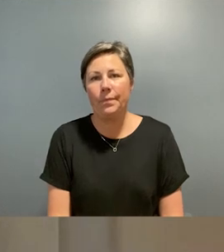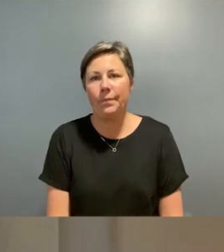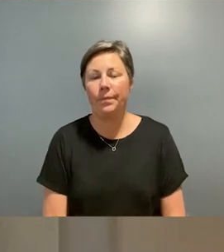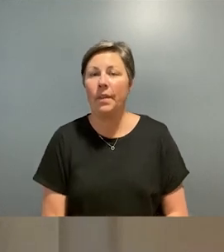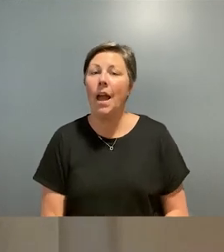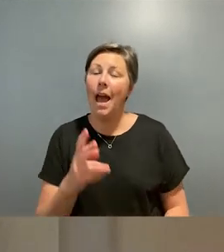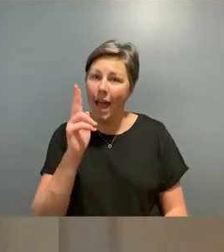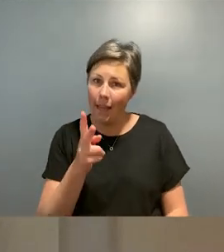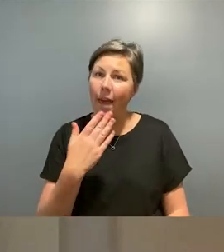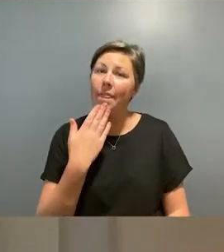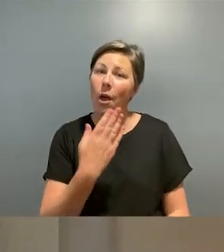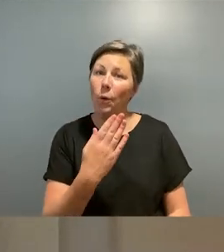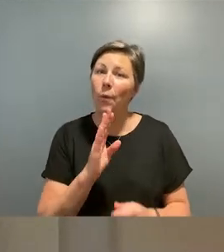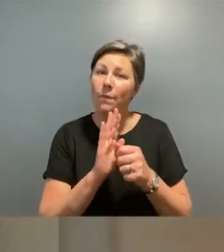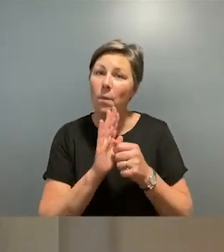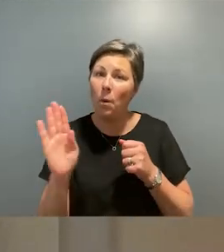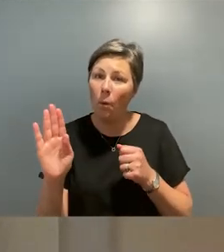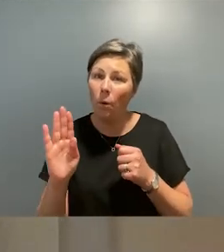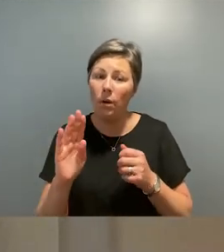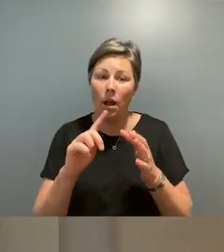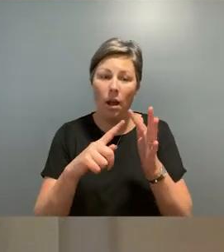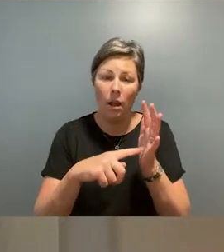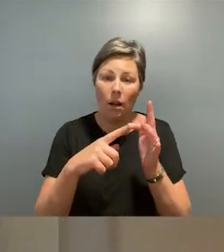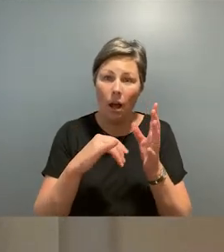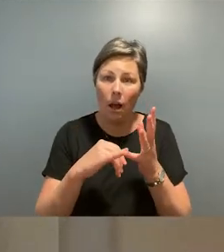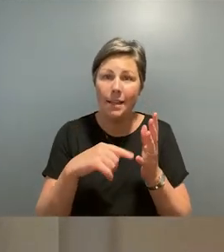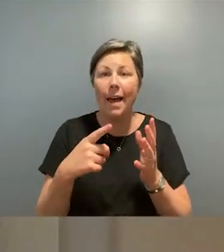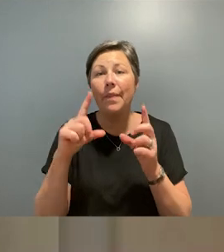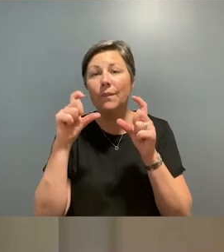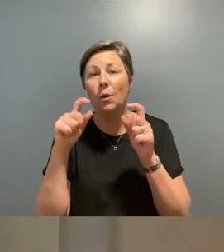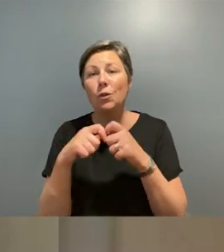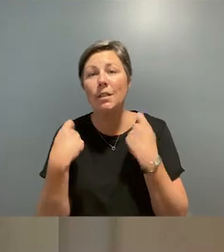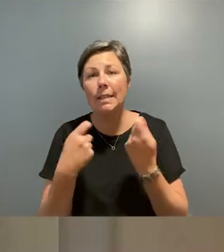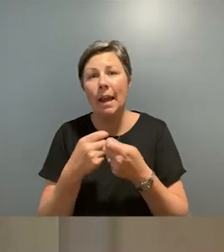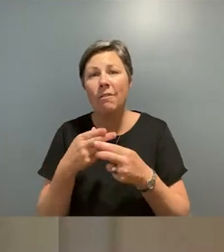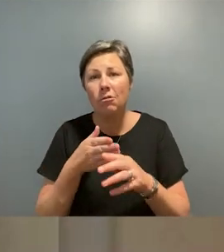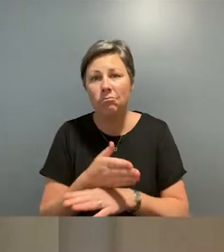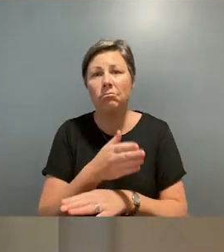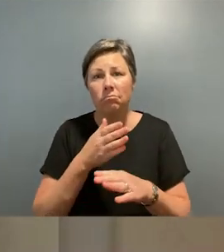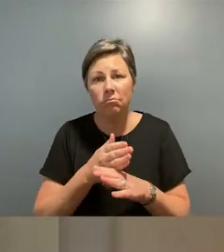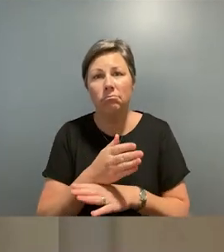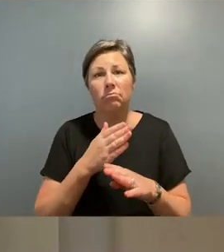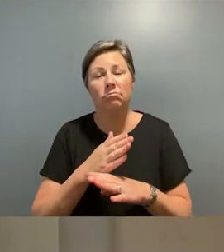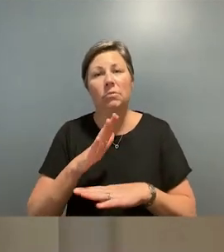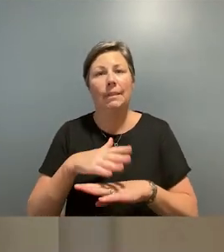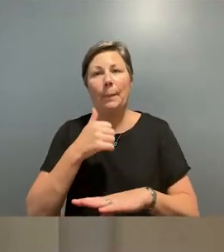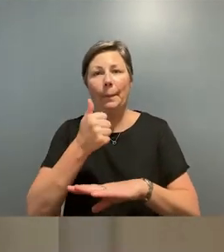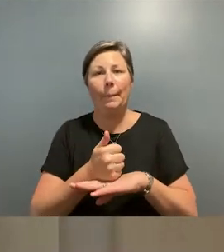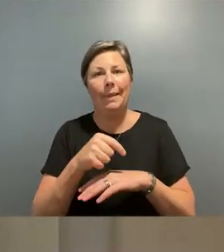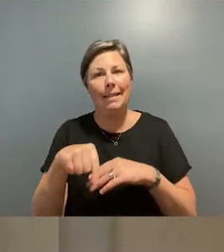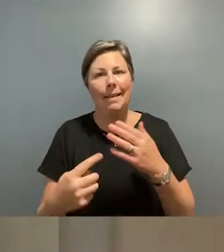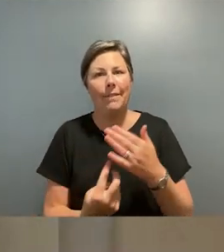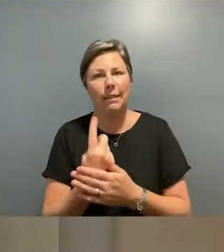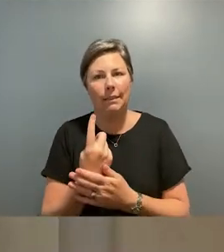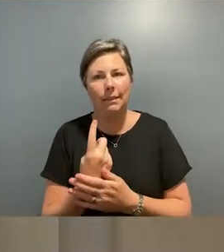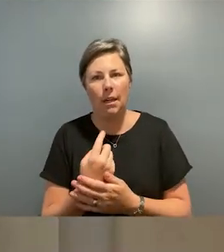i'd like to say thank you to our board reliance and the photo team for the pilot's work they've put into creating this event